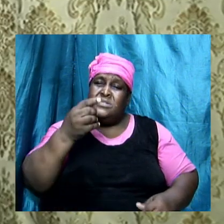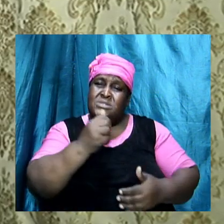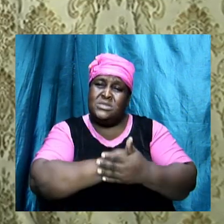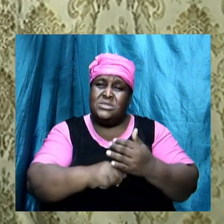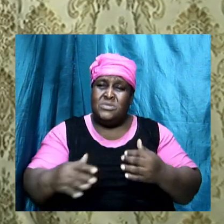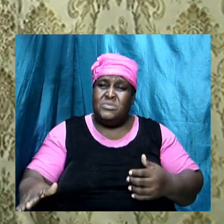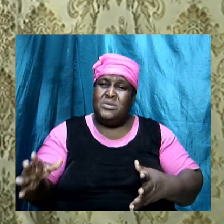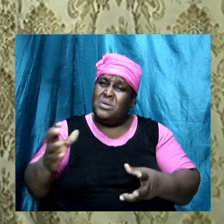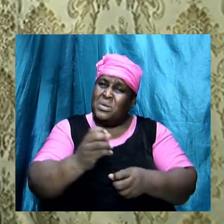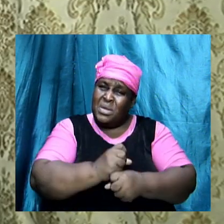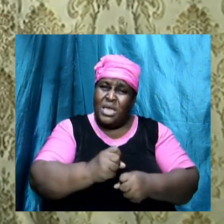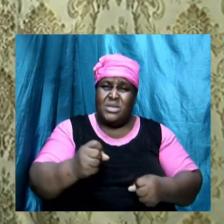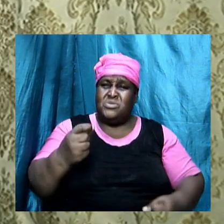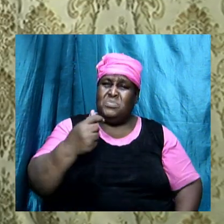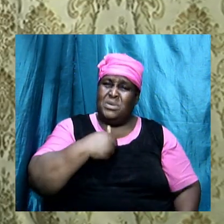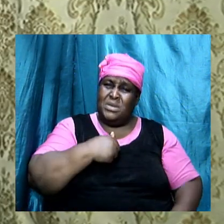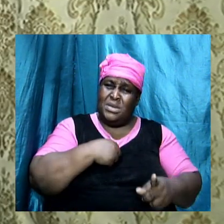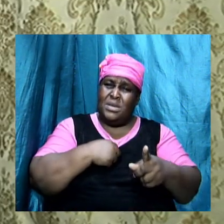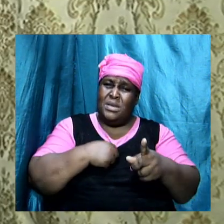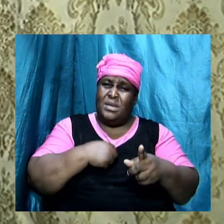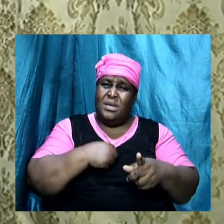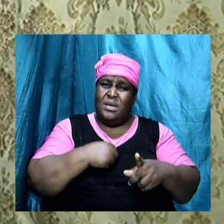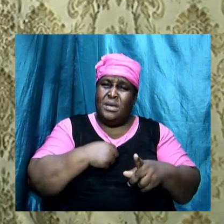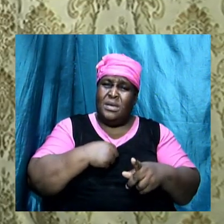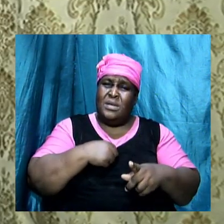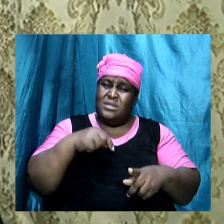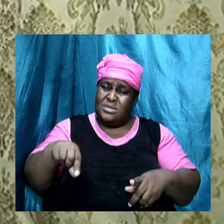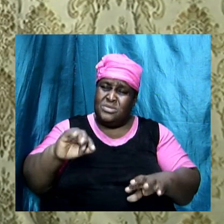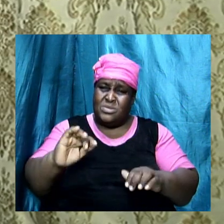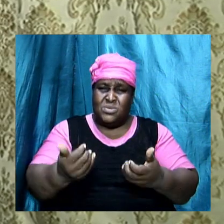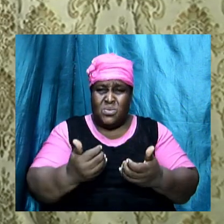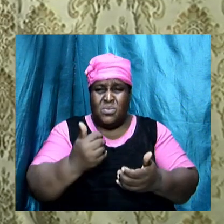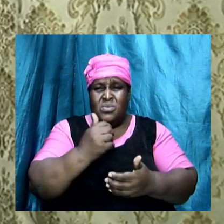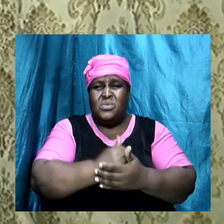catch me. And these are how some of the seducing spirits work.